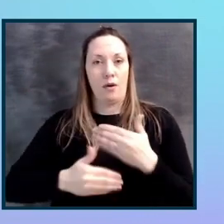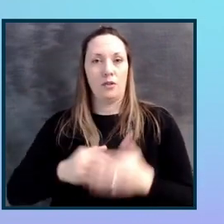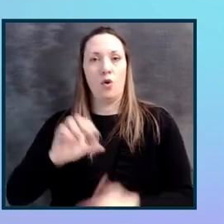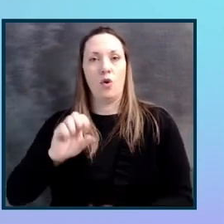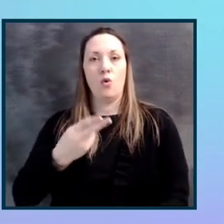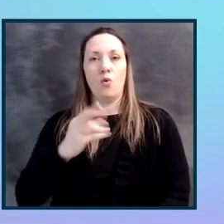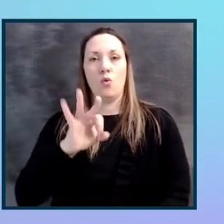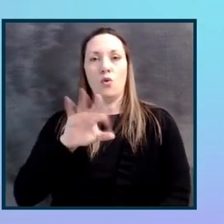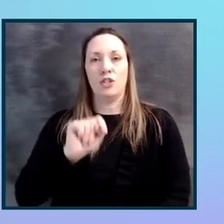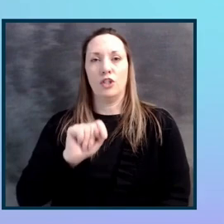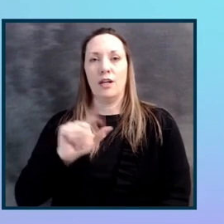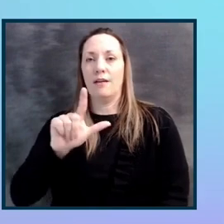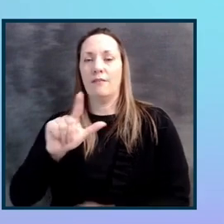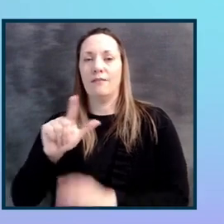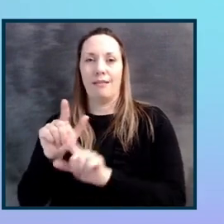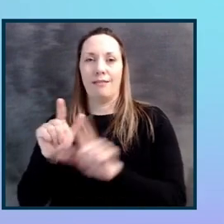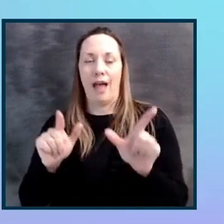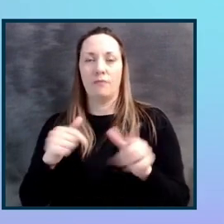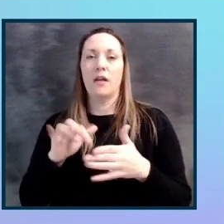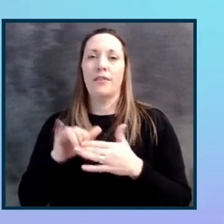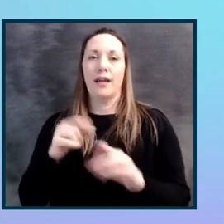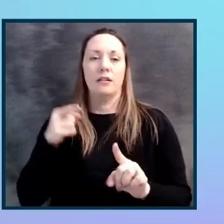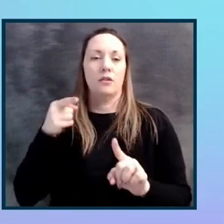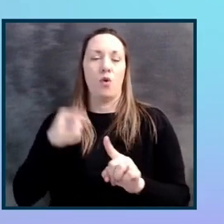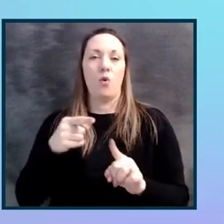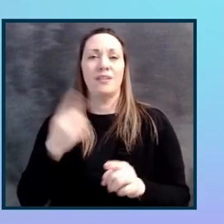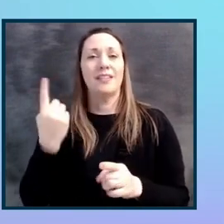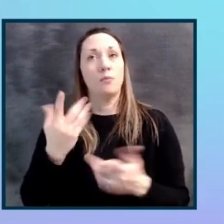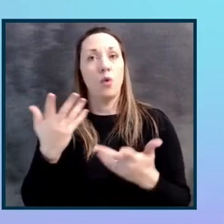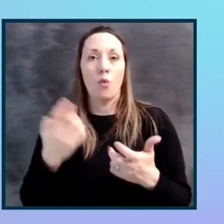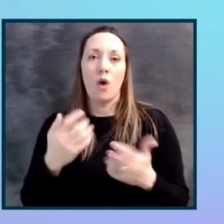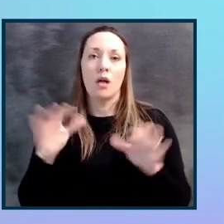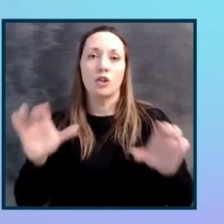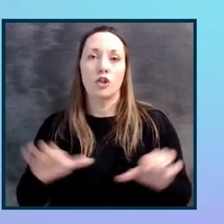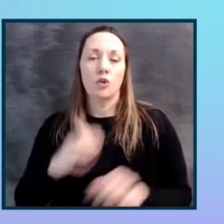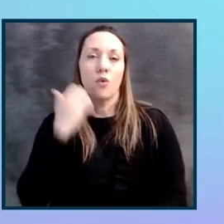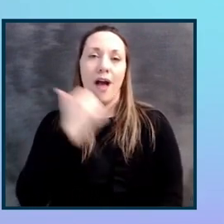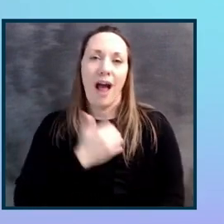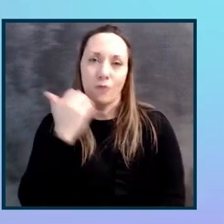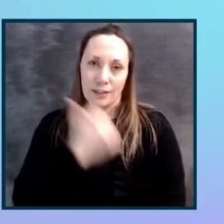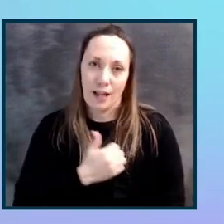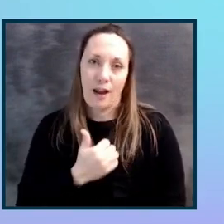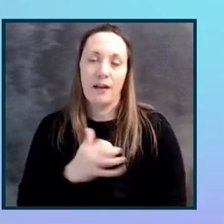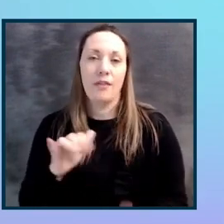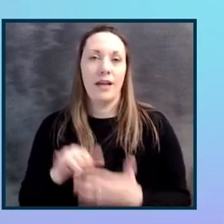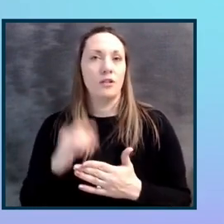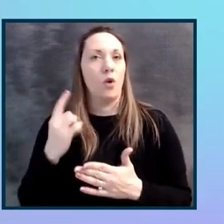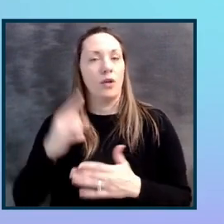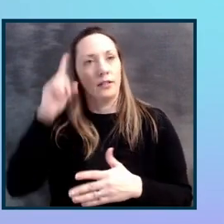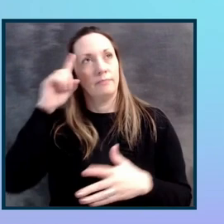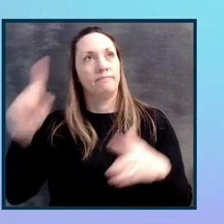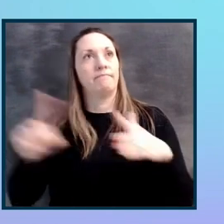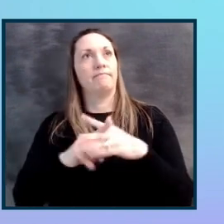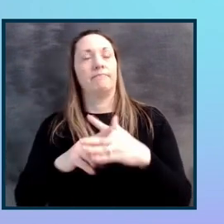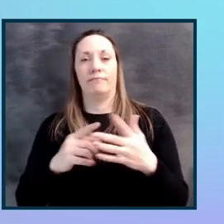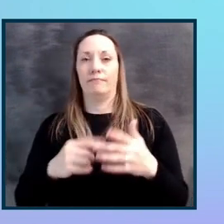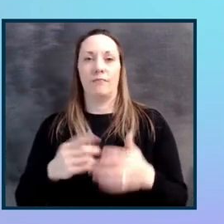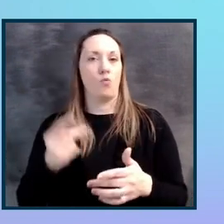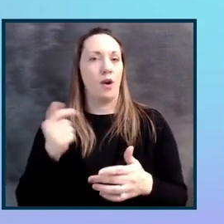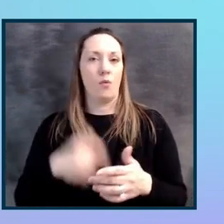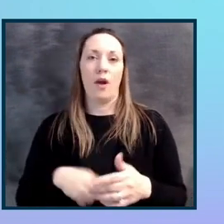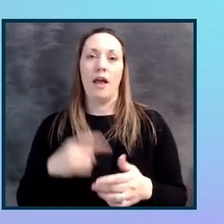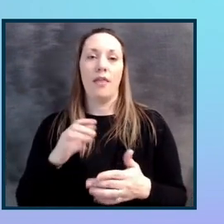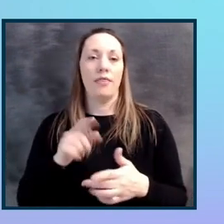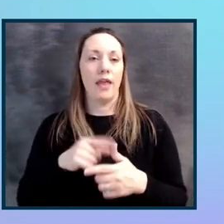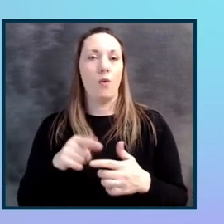the goal is to just have that be something that we do every day, that inclusivity is always top of mind, that we always complete these certain